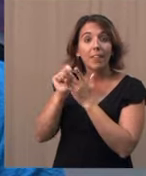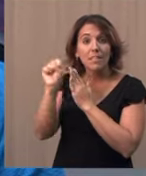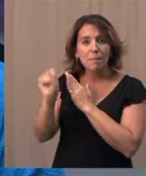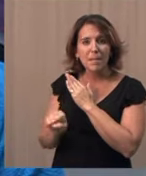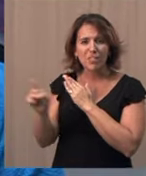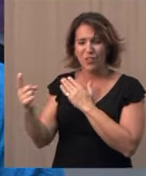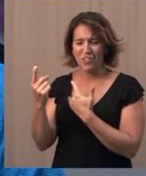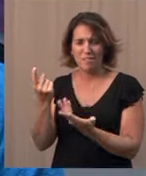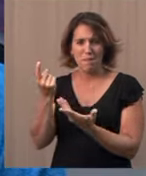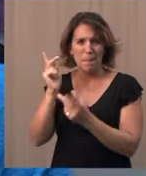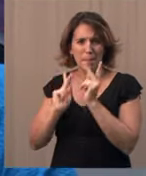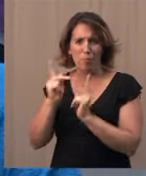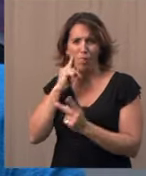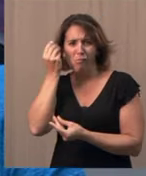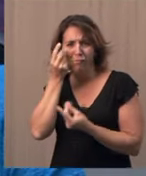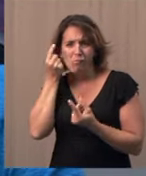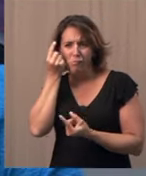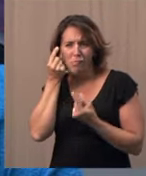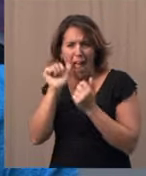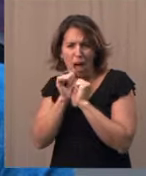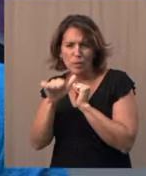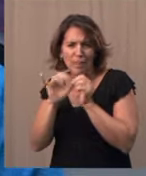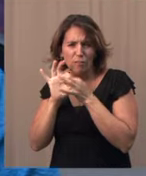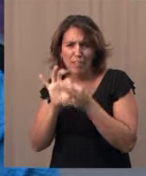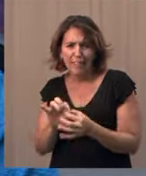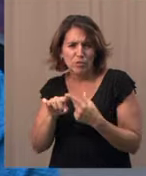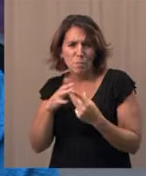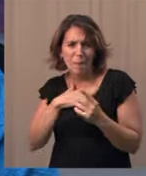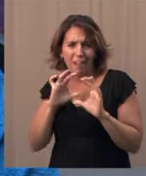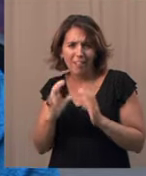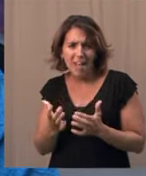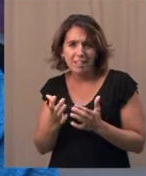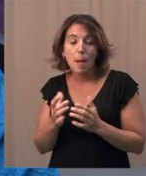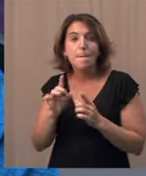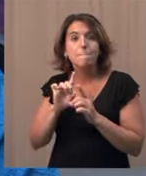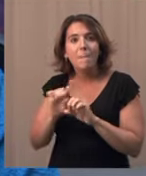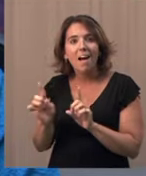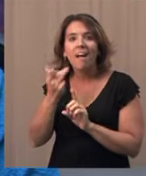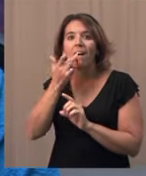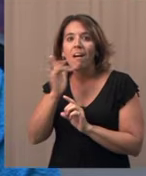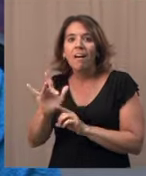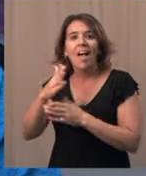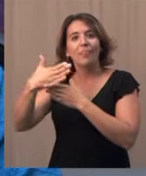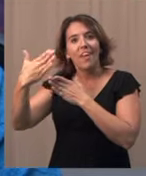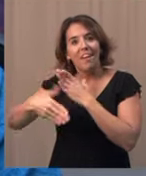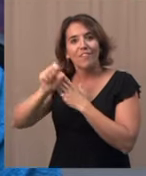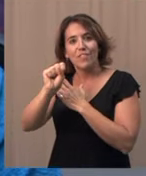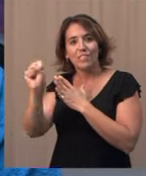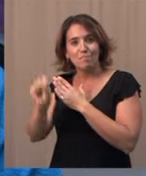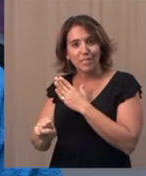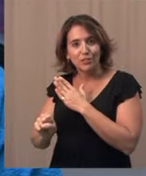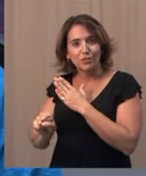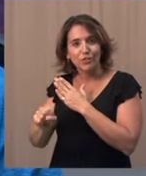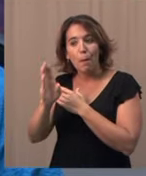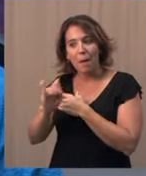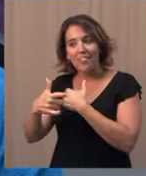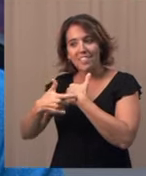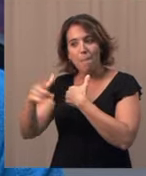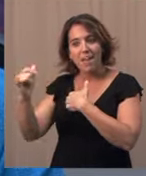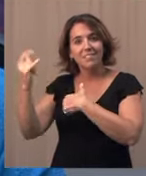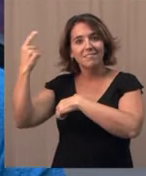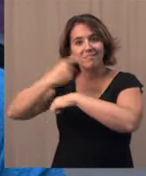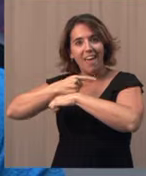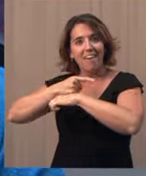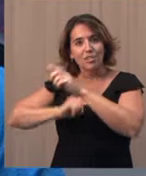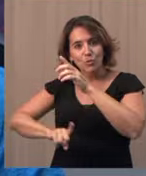it relate to the class? And then by the end of the semester, and by the time co-curricular day rolls around, it's really, really neat to be able to look around